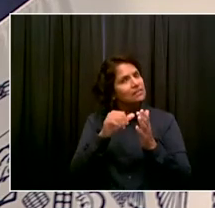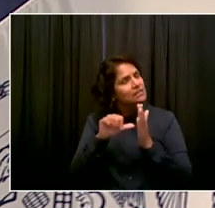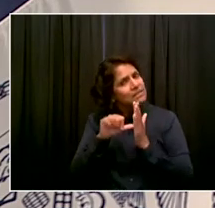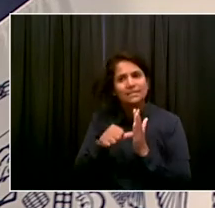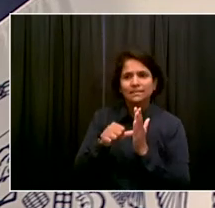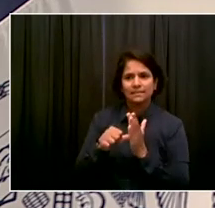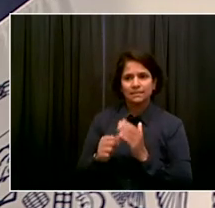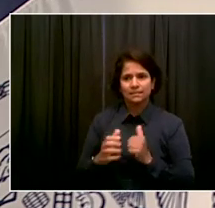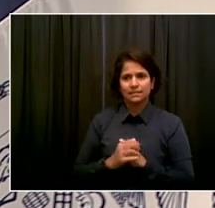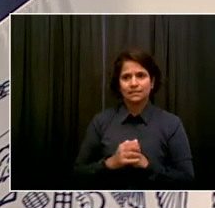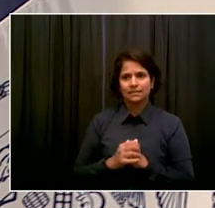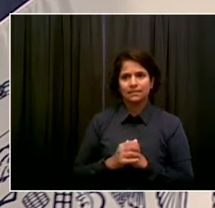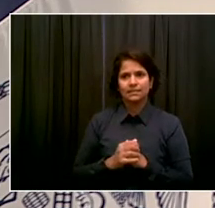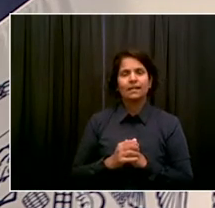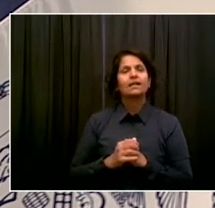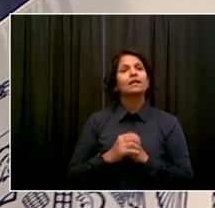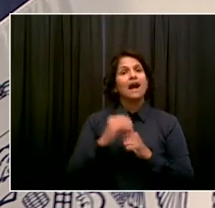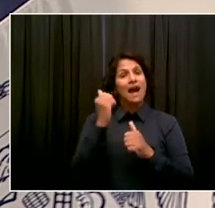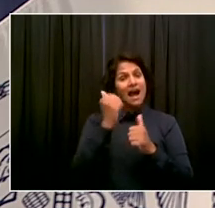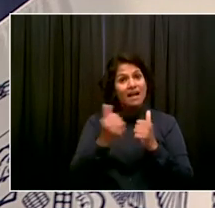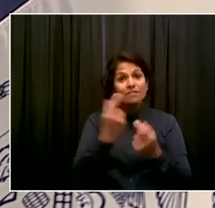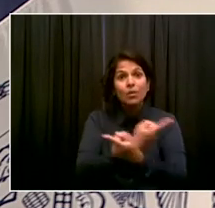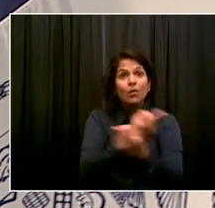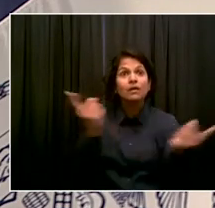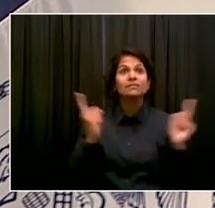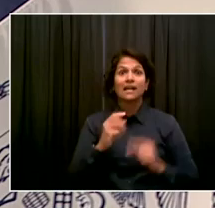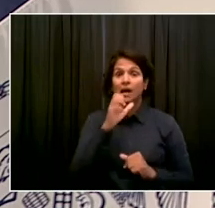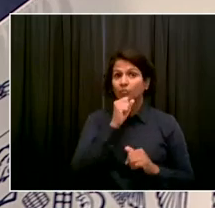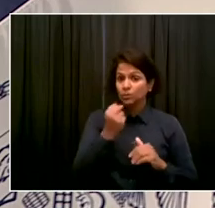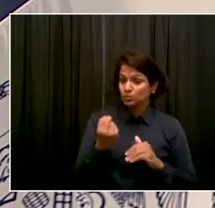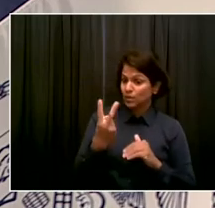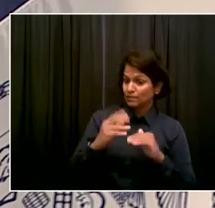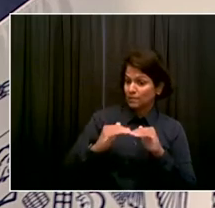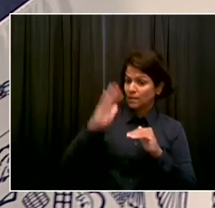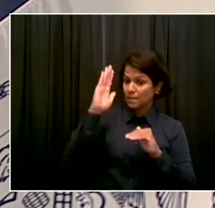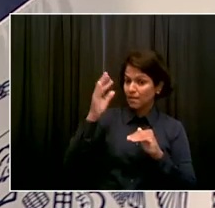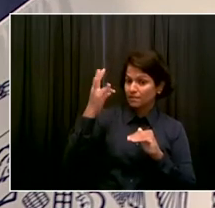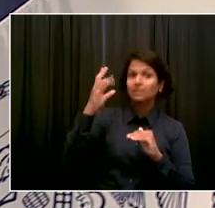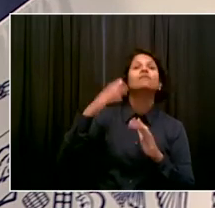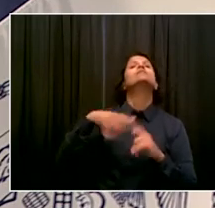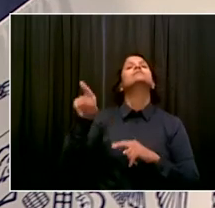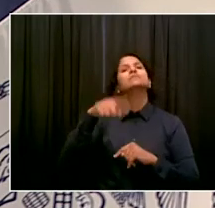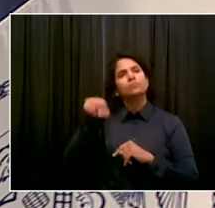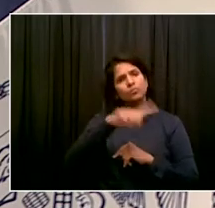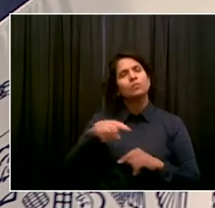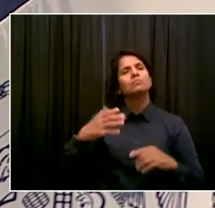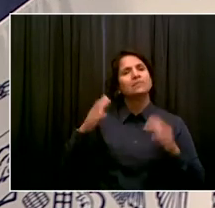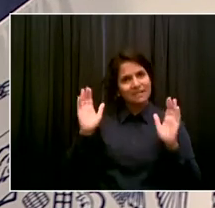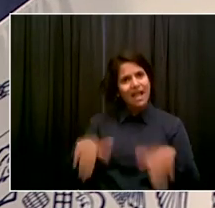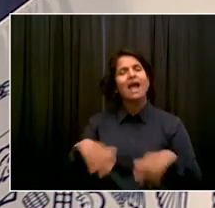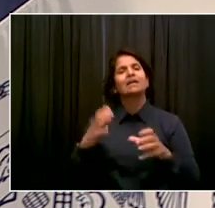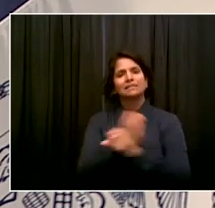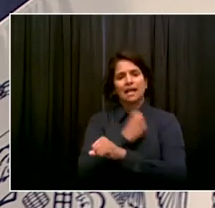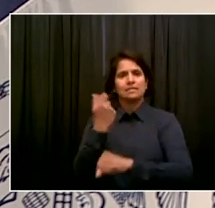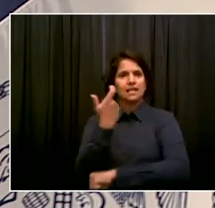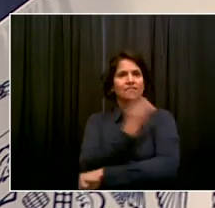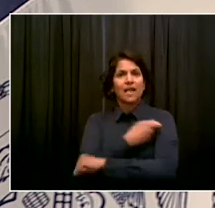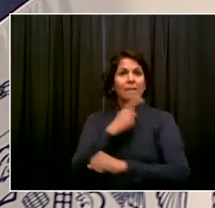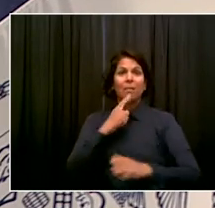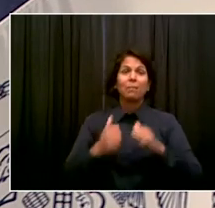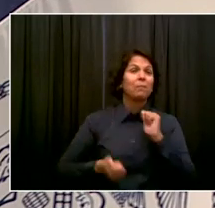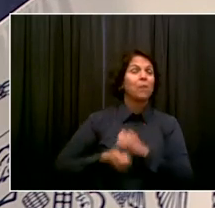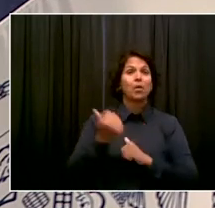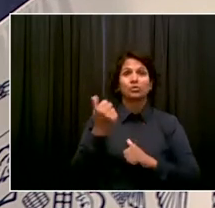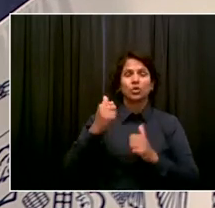is everyone in New York City, 12 and older, the vast majority of New Yorkers will now have a very, very clear